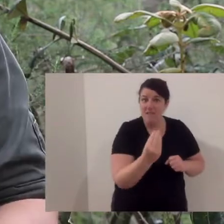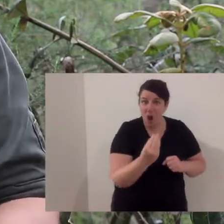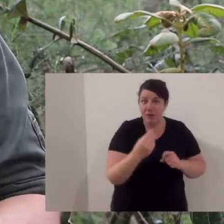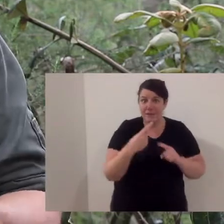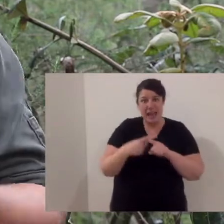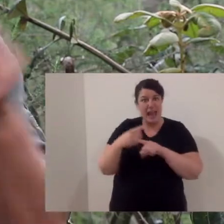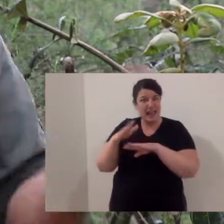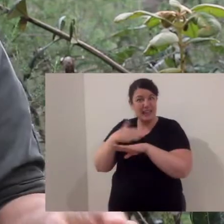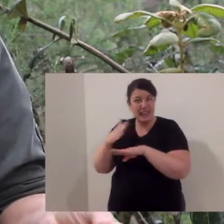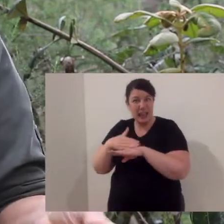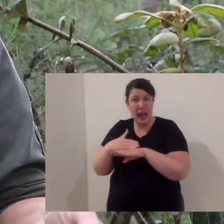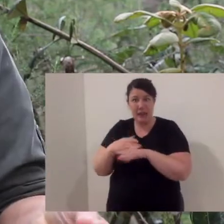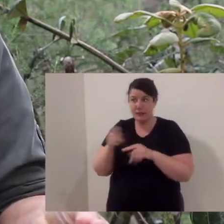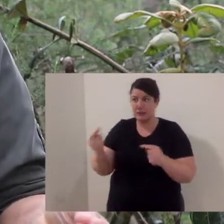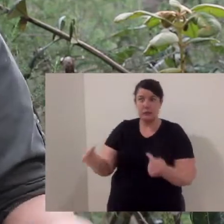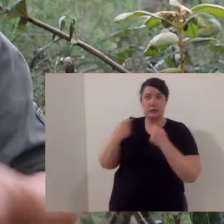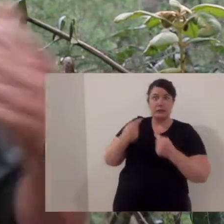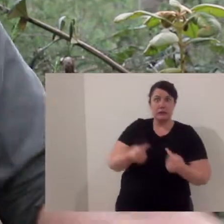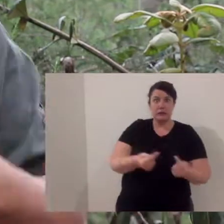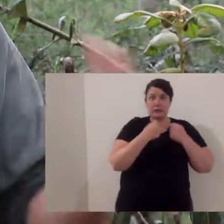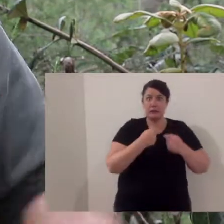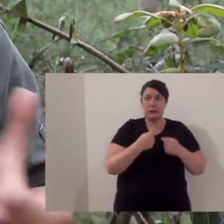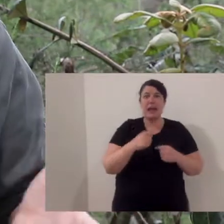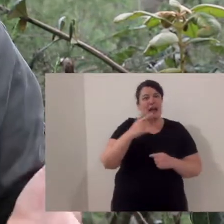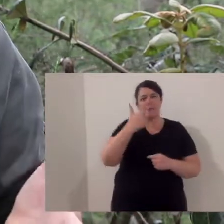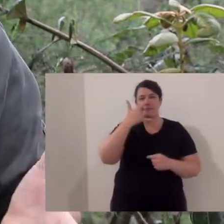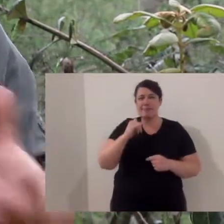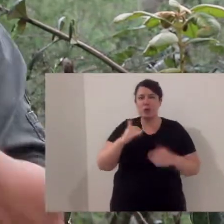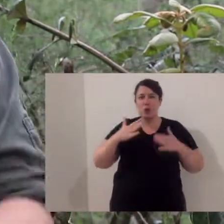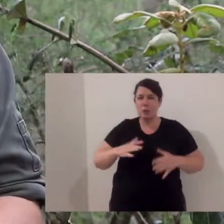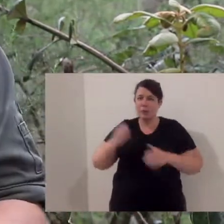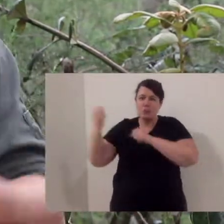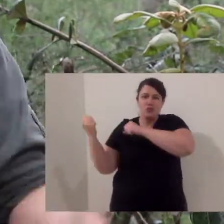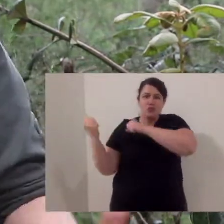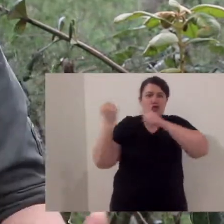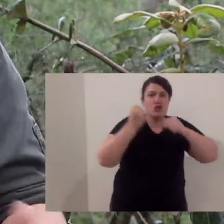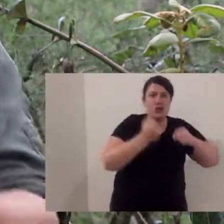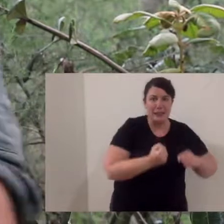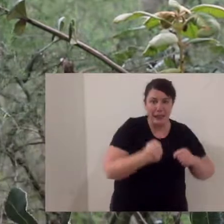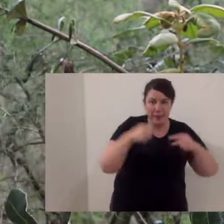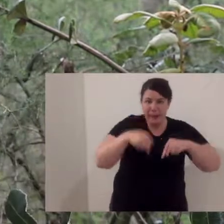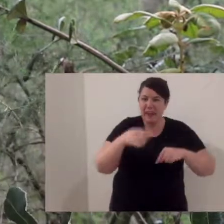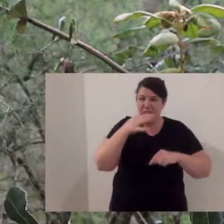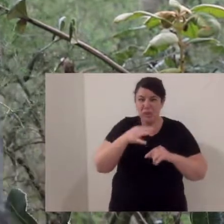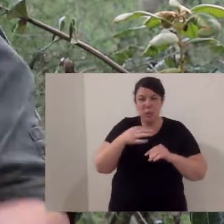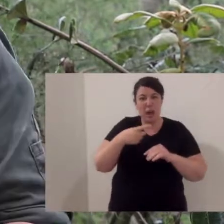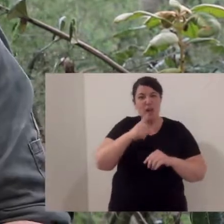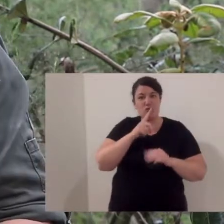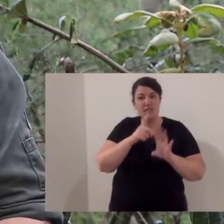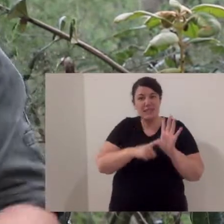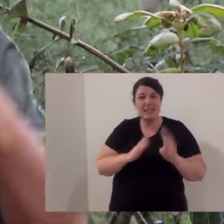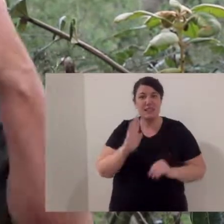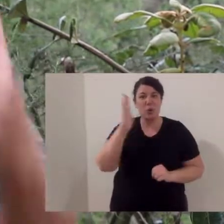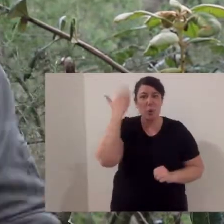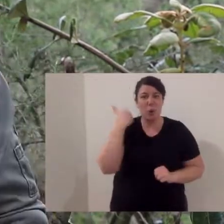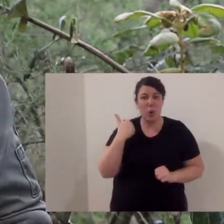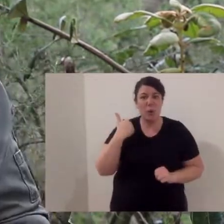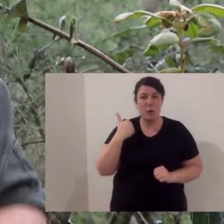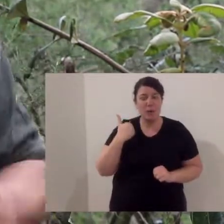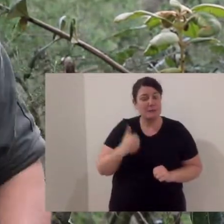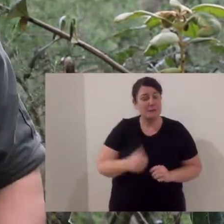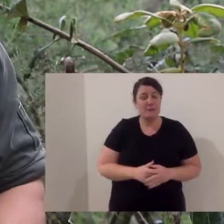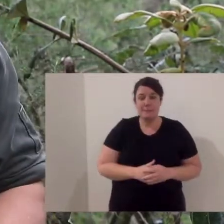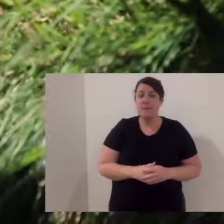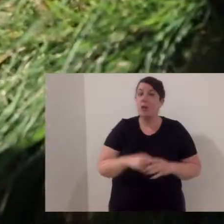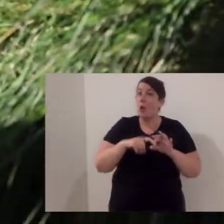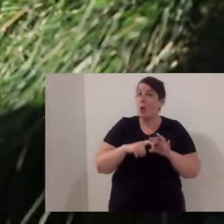feral fox and the feral cat. They don't get along with quolls, and the feral fox and feral cat were introduced here by humans only a couple of